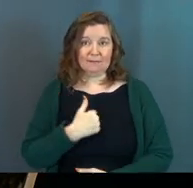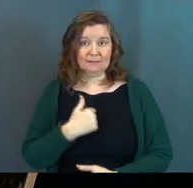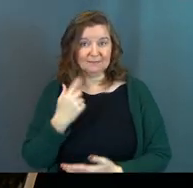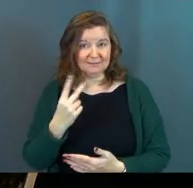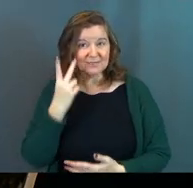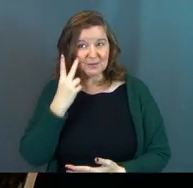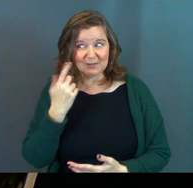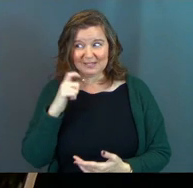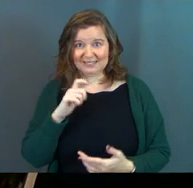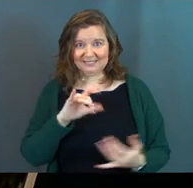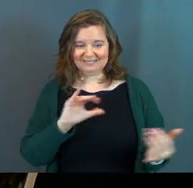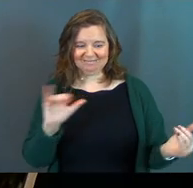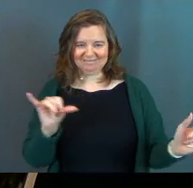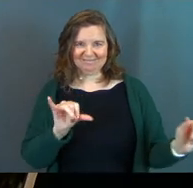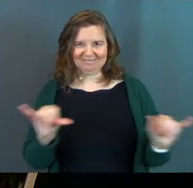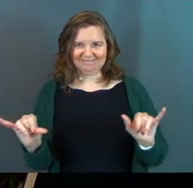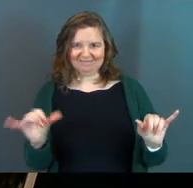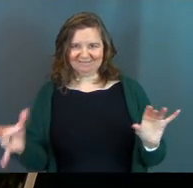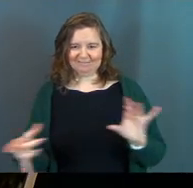You see what I just did there?